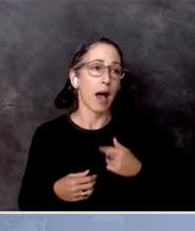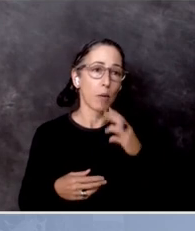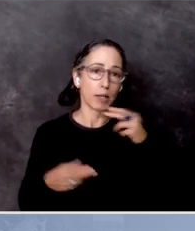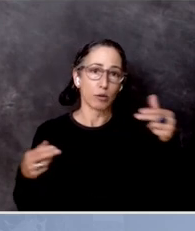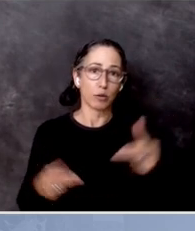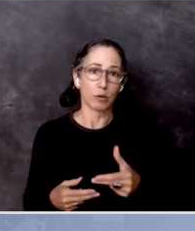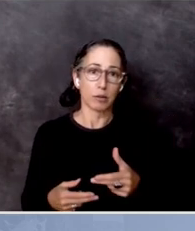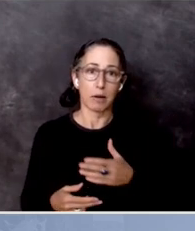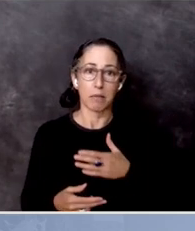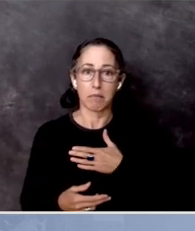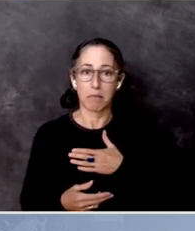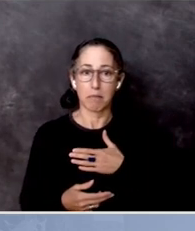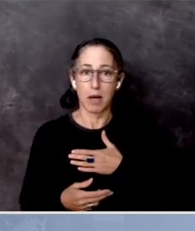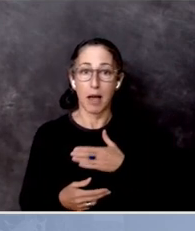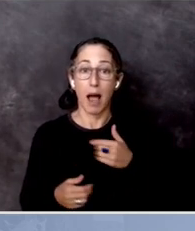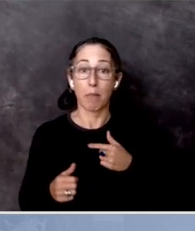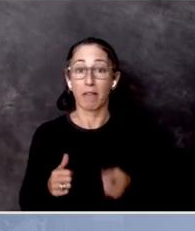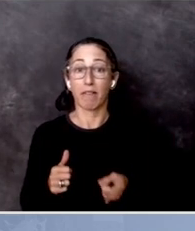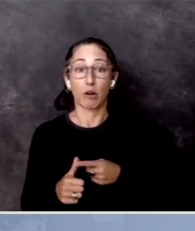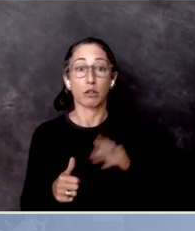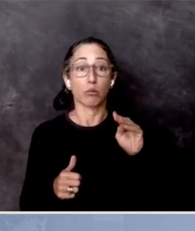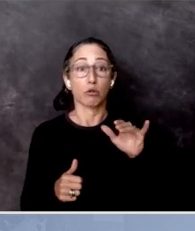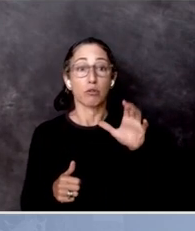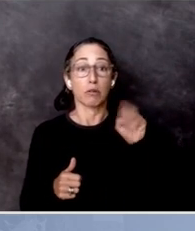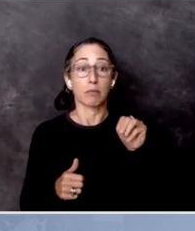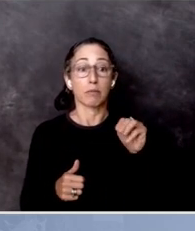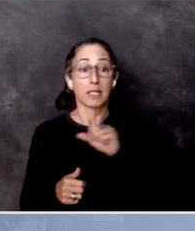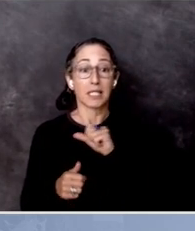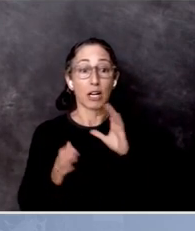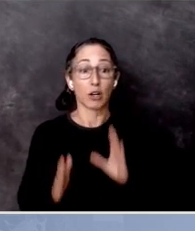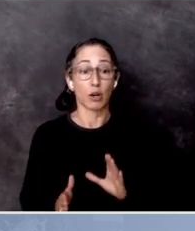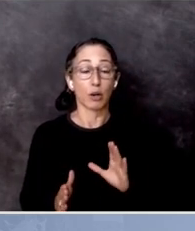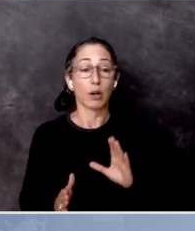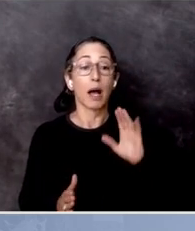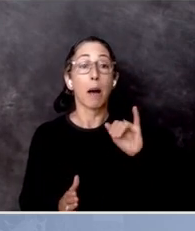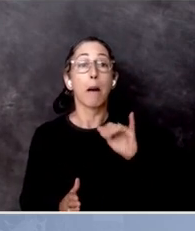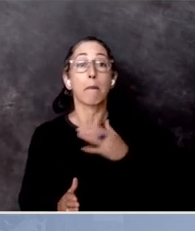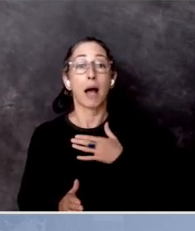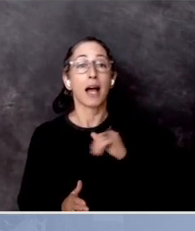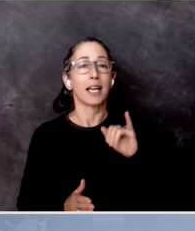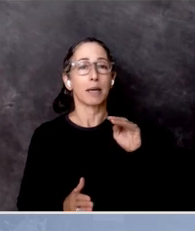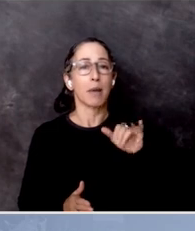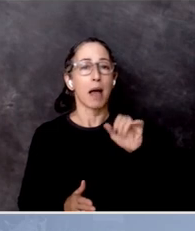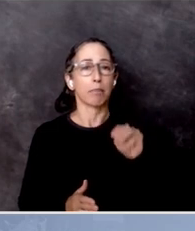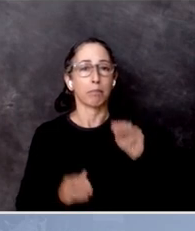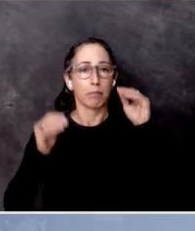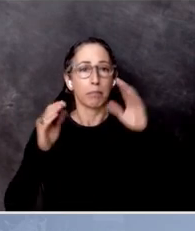imam. I'm the first Muslim senator in the state. And my imam, Imam Idris Abdul